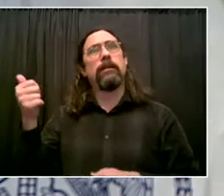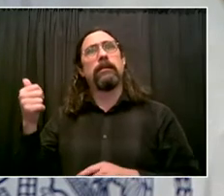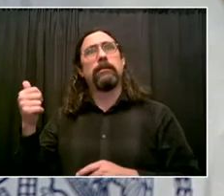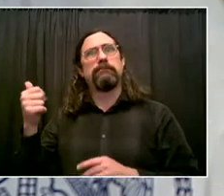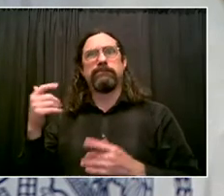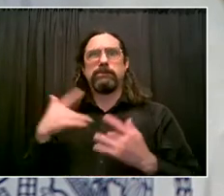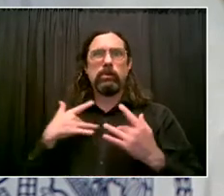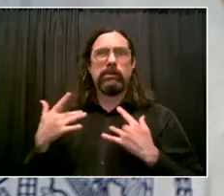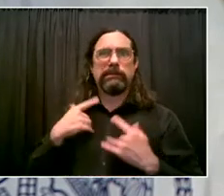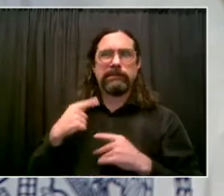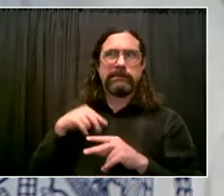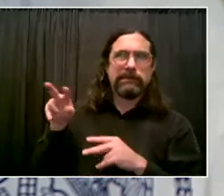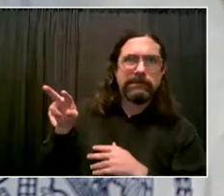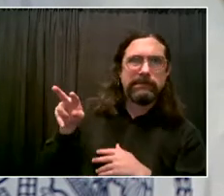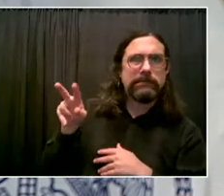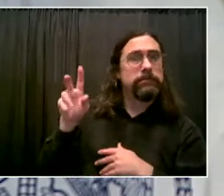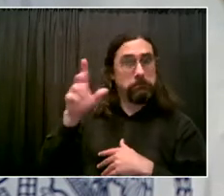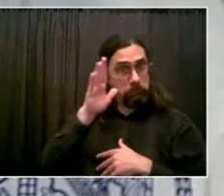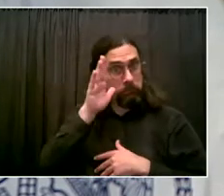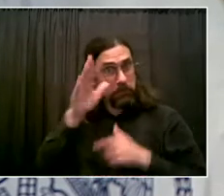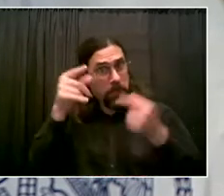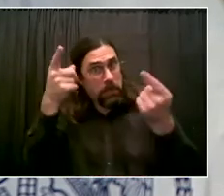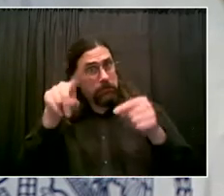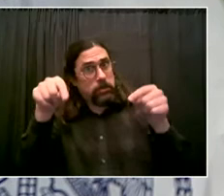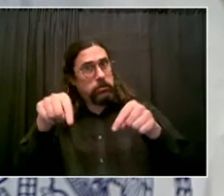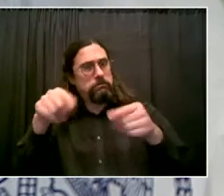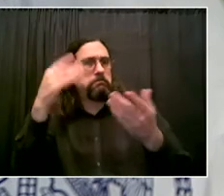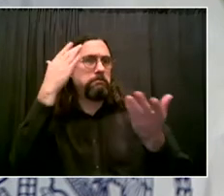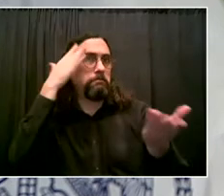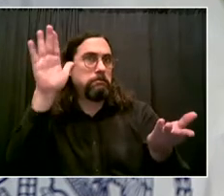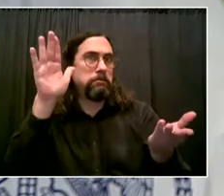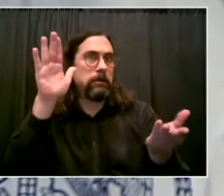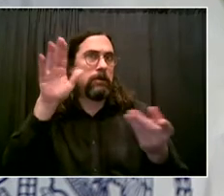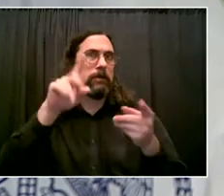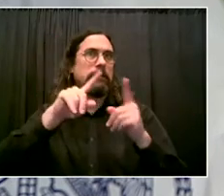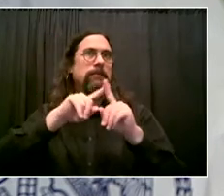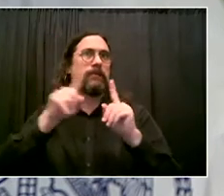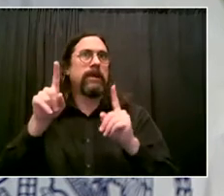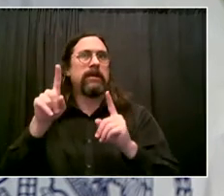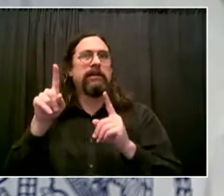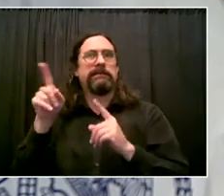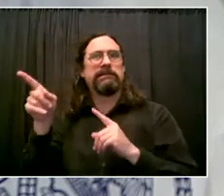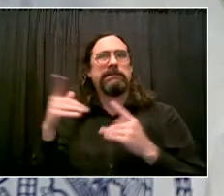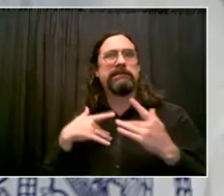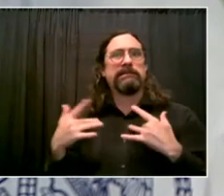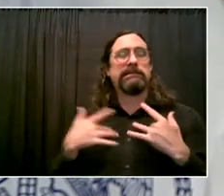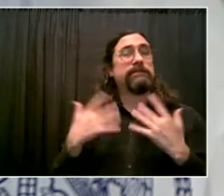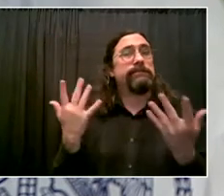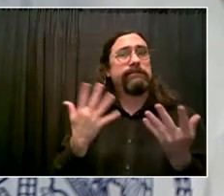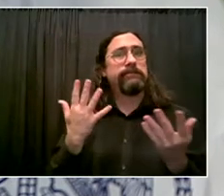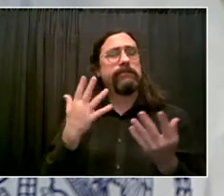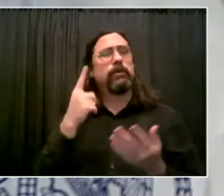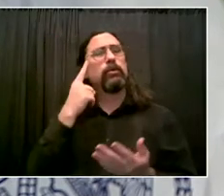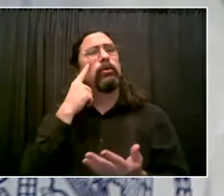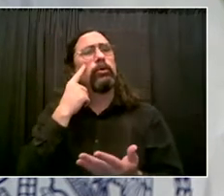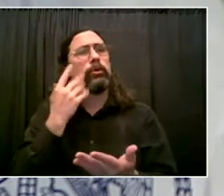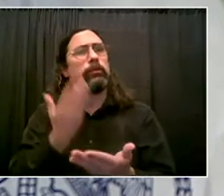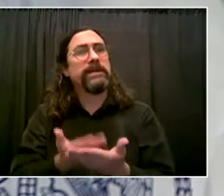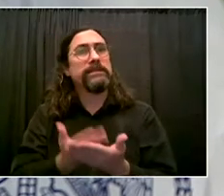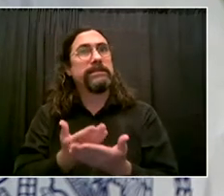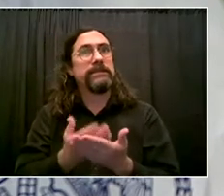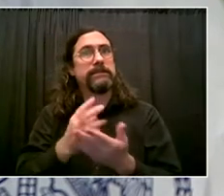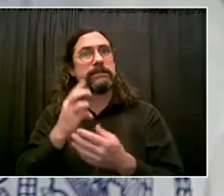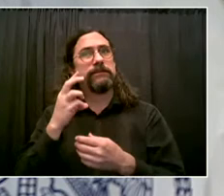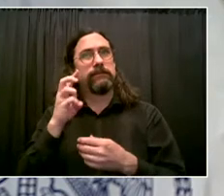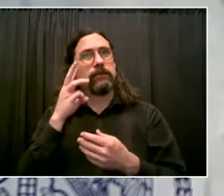know how important it is to encourage witnesses to come forward. NYPD has done a lot of work lately to rebond with